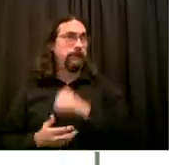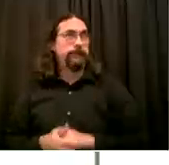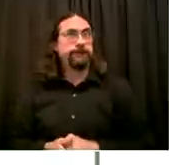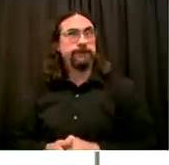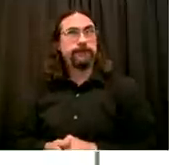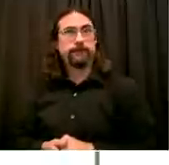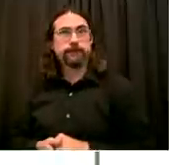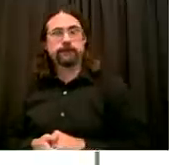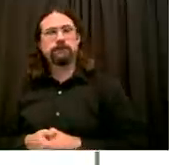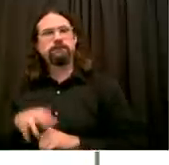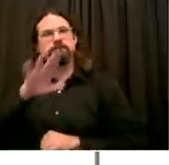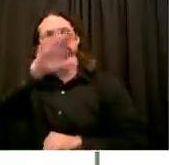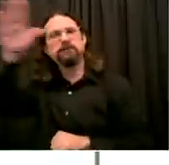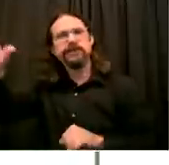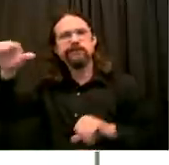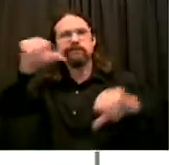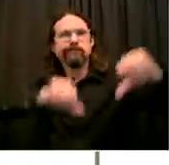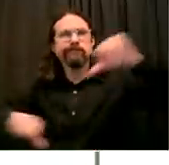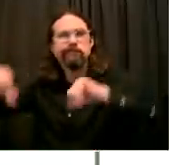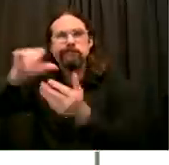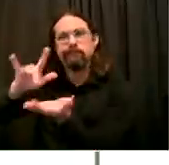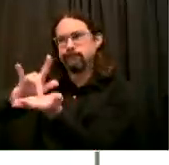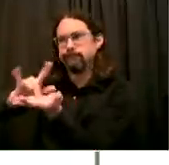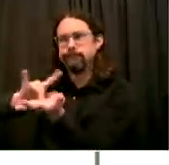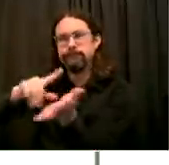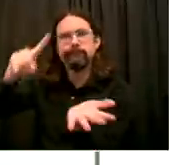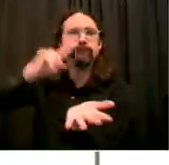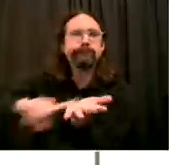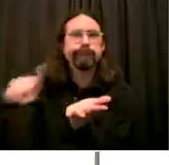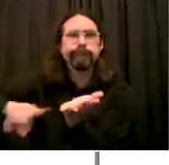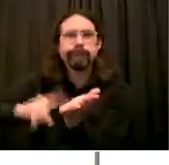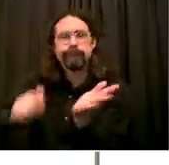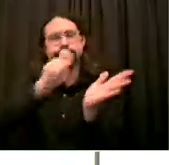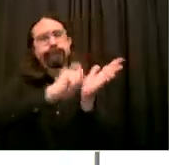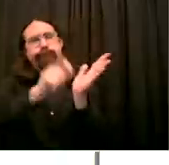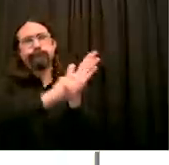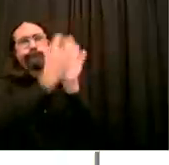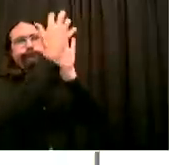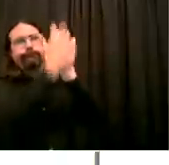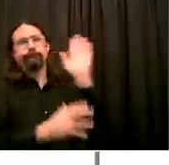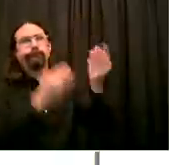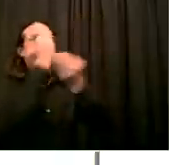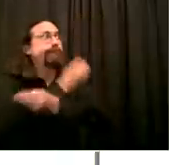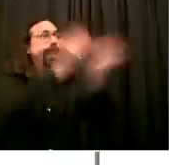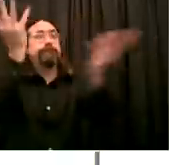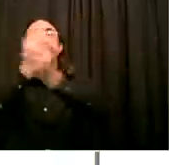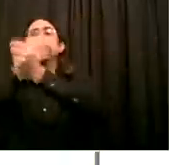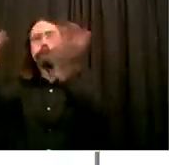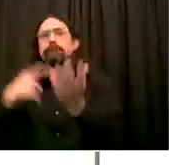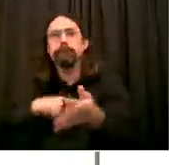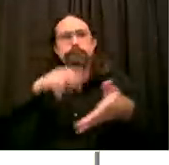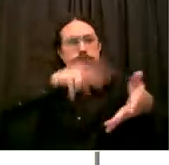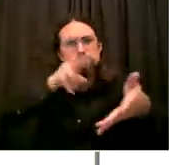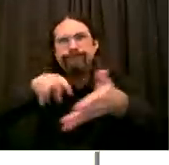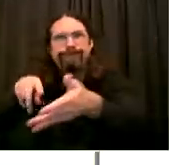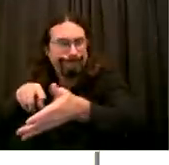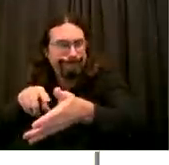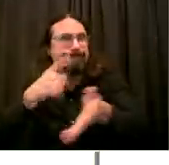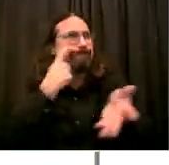represent a real reinfection or not. Because it's possible that someone could test positive